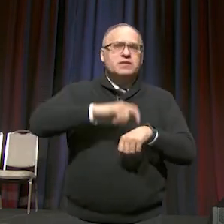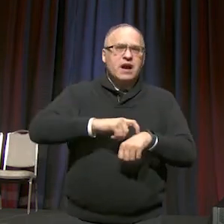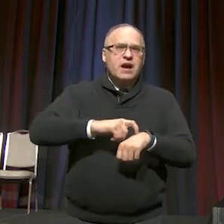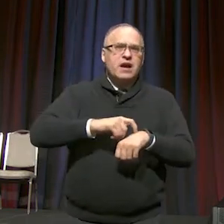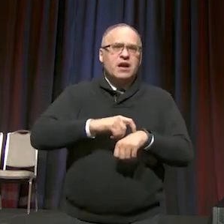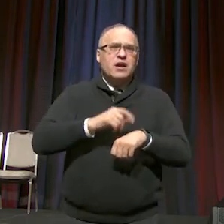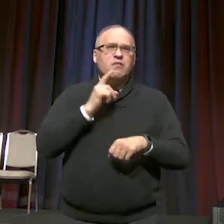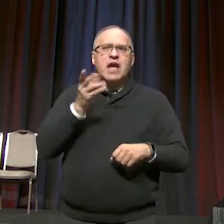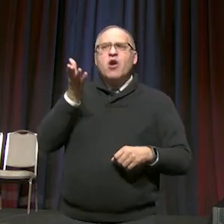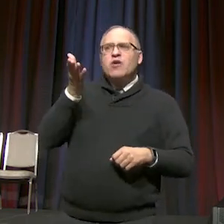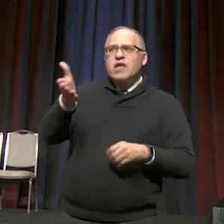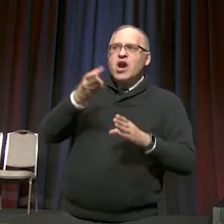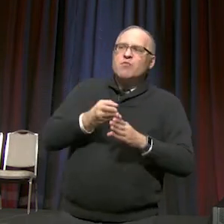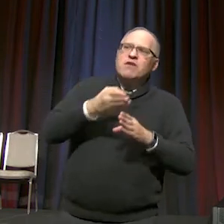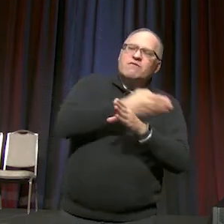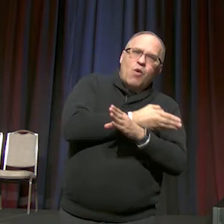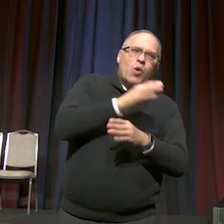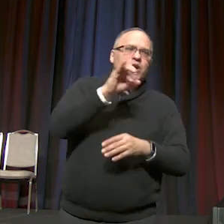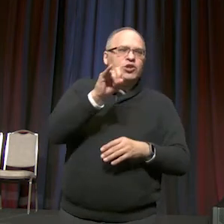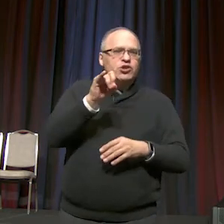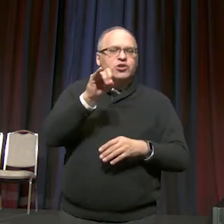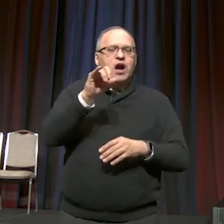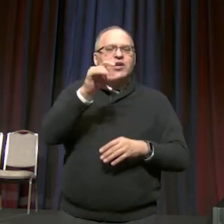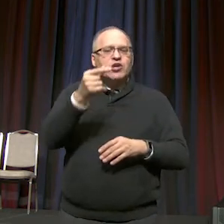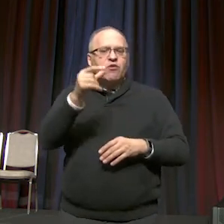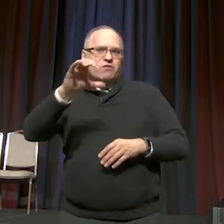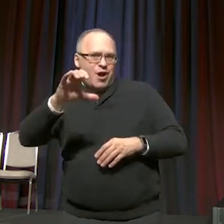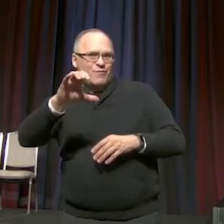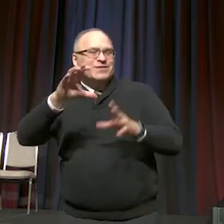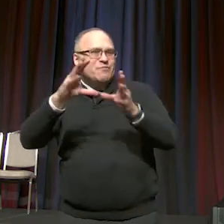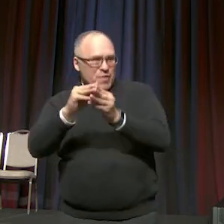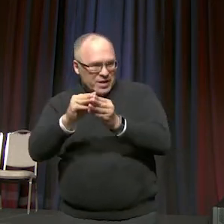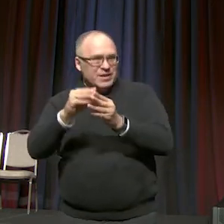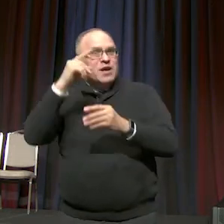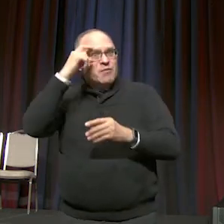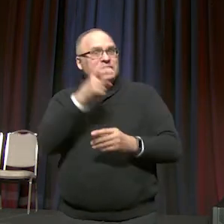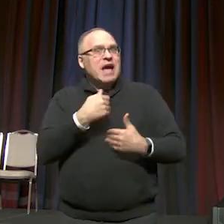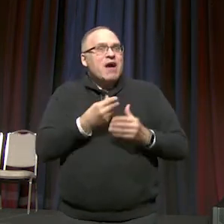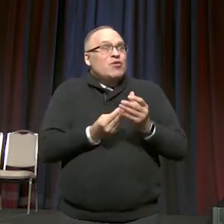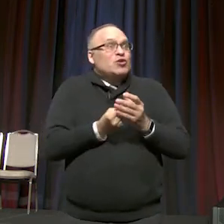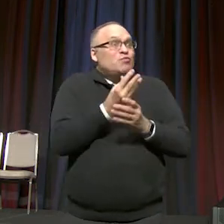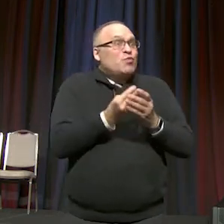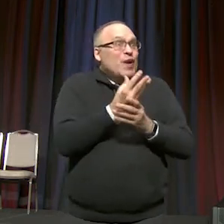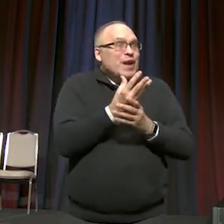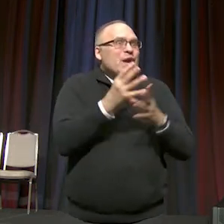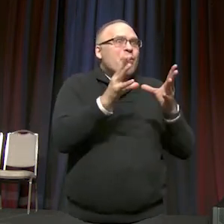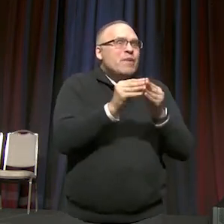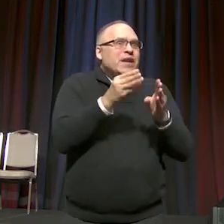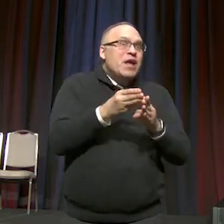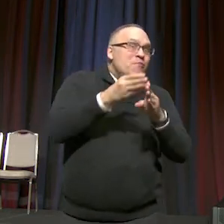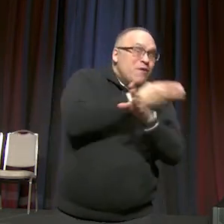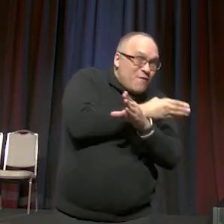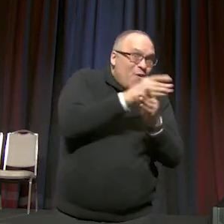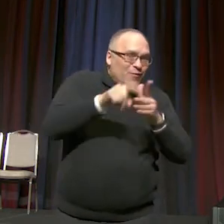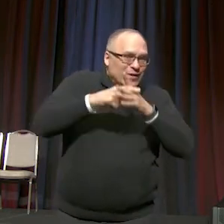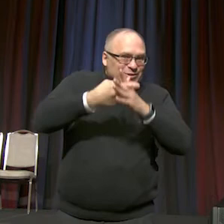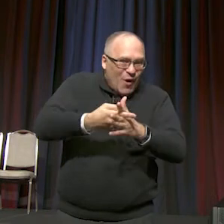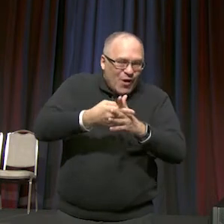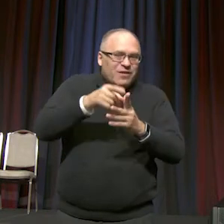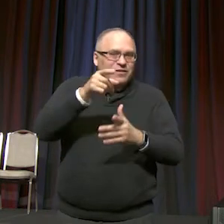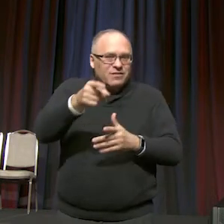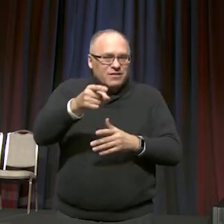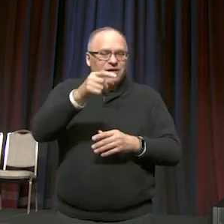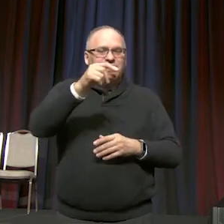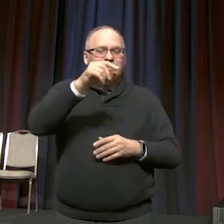they are there before general conference meets, because they have their spring meeting just prior to the convening of general conference.